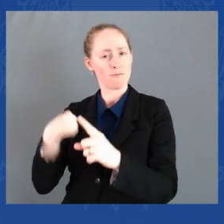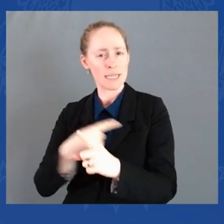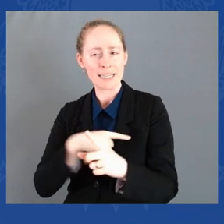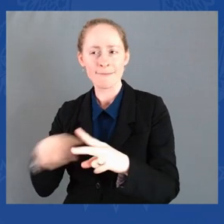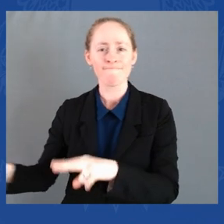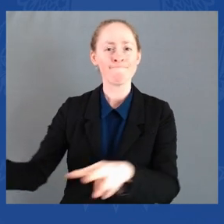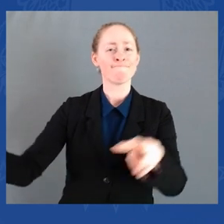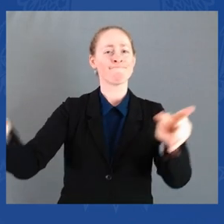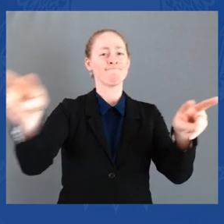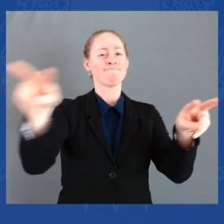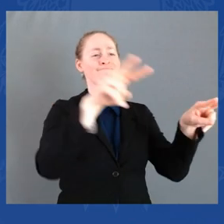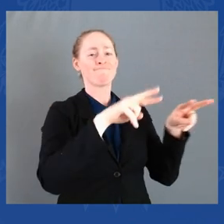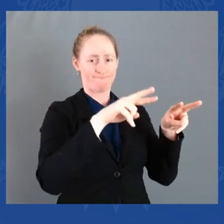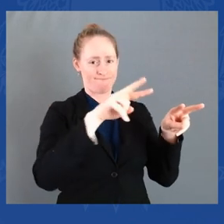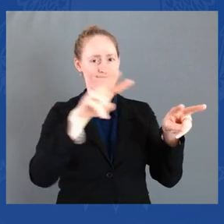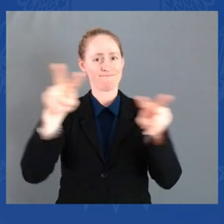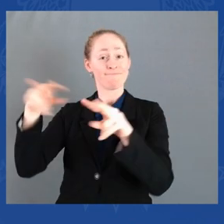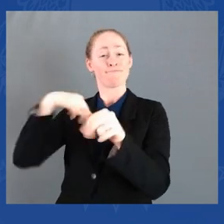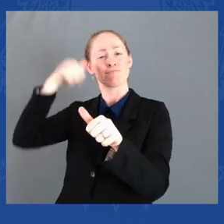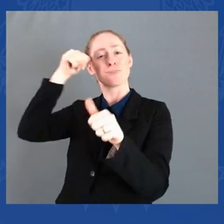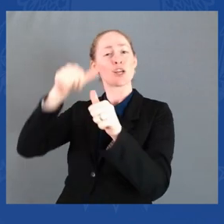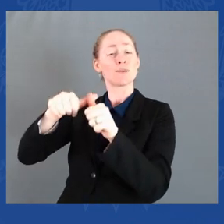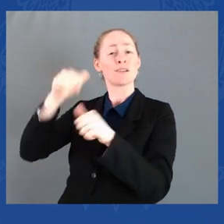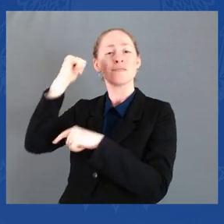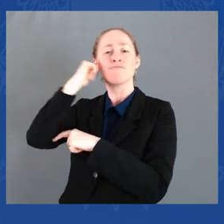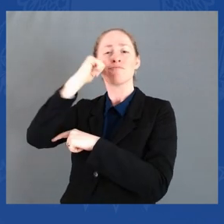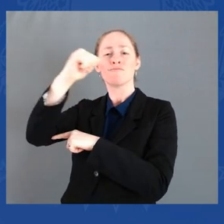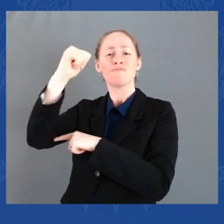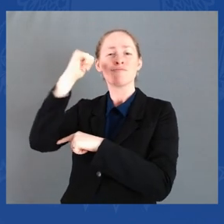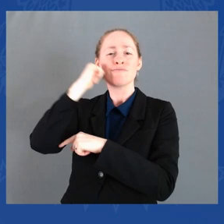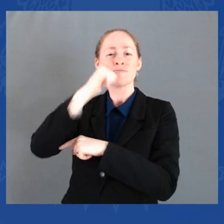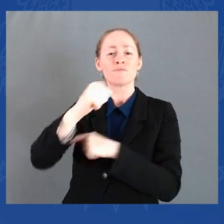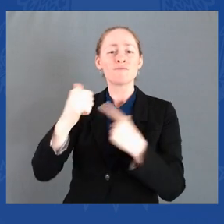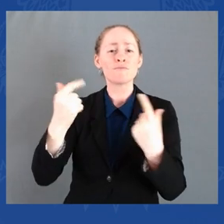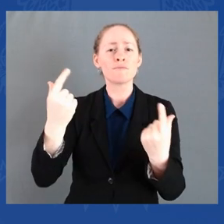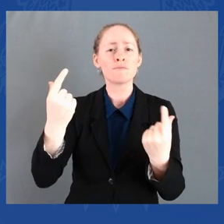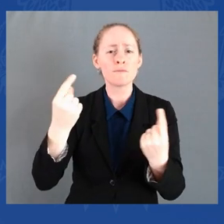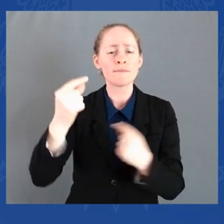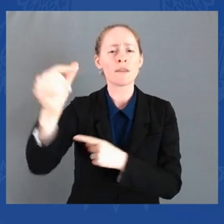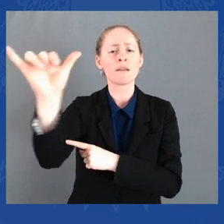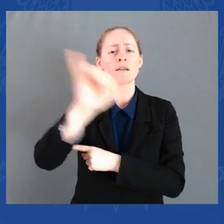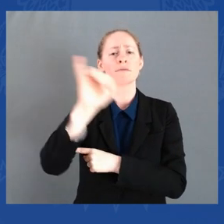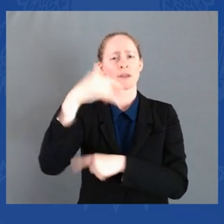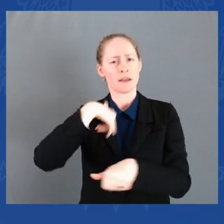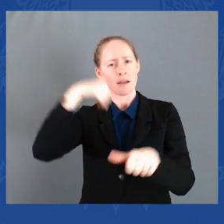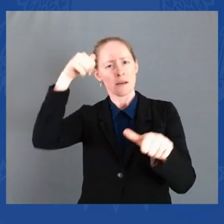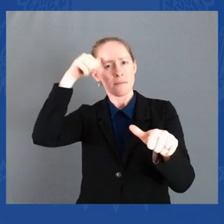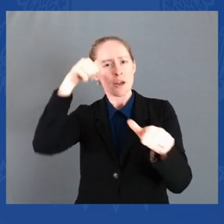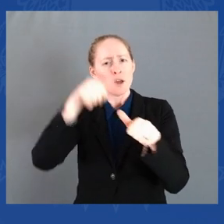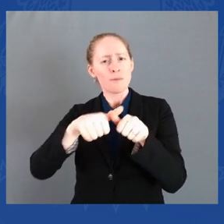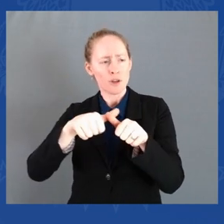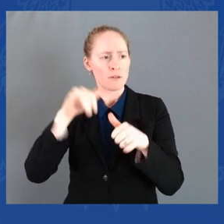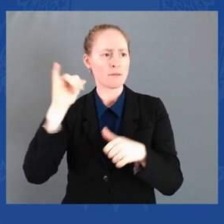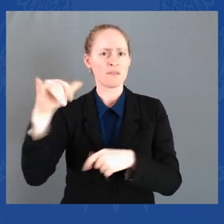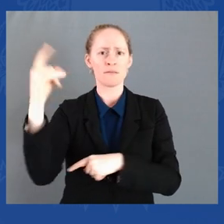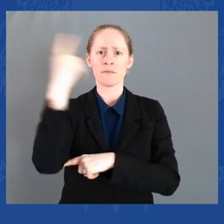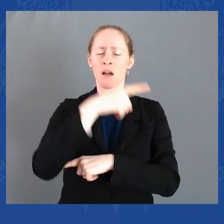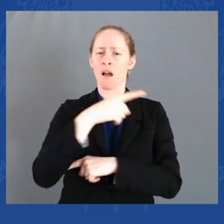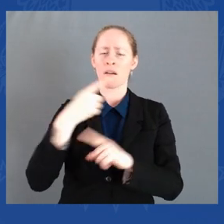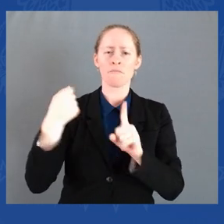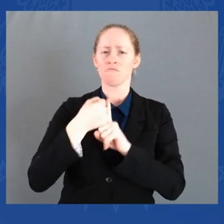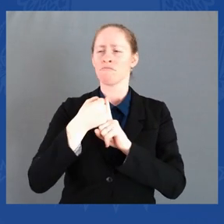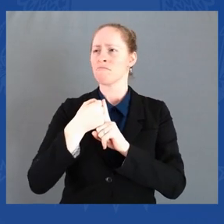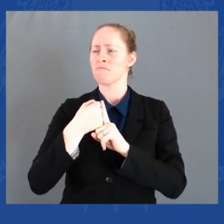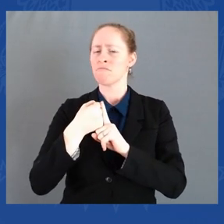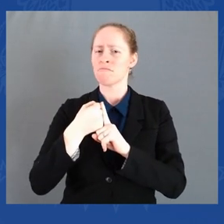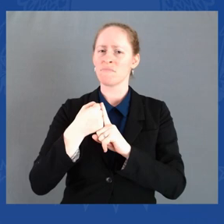And we also know in tragic moments like this that we are committed collectively to saying a harm against any